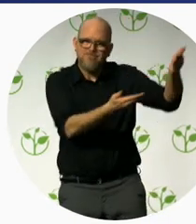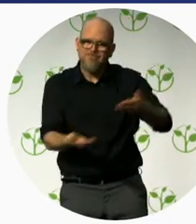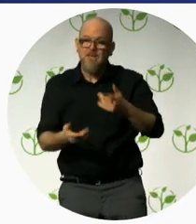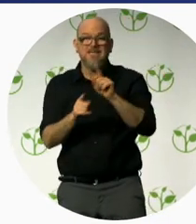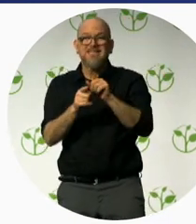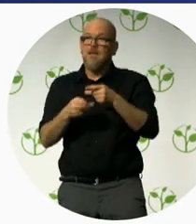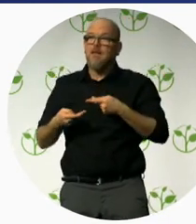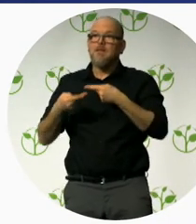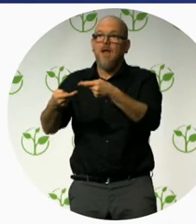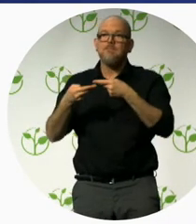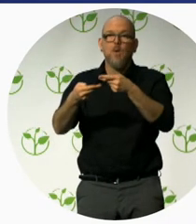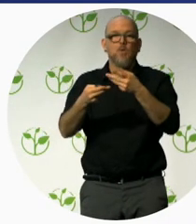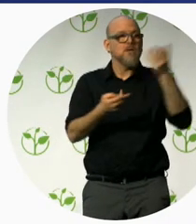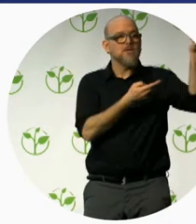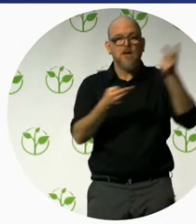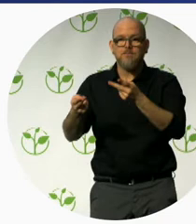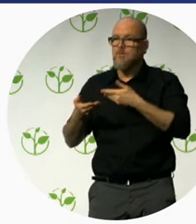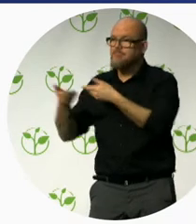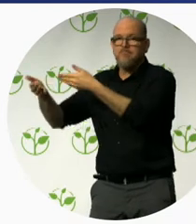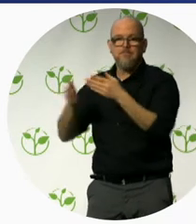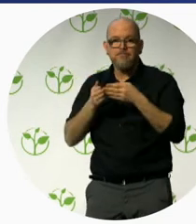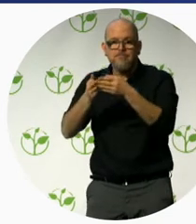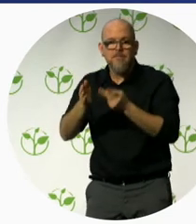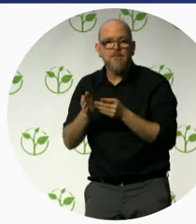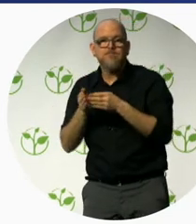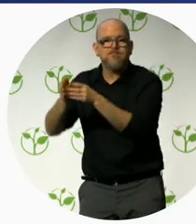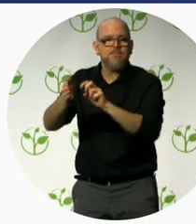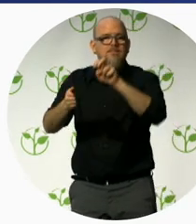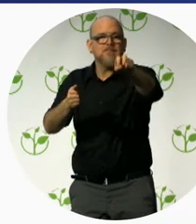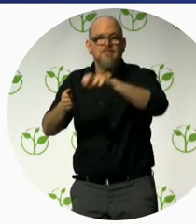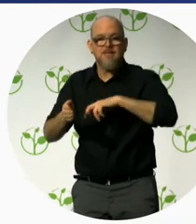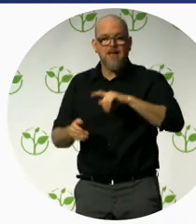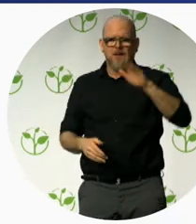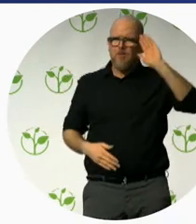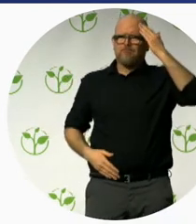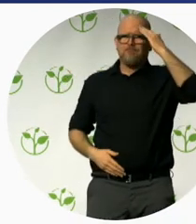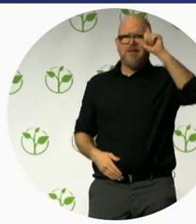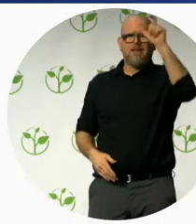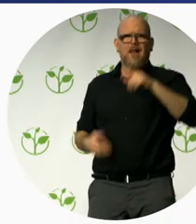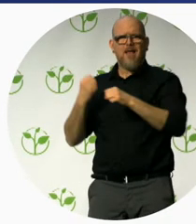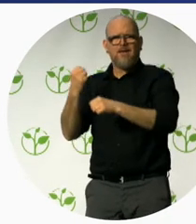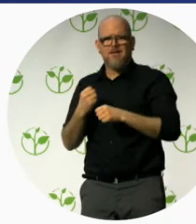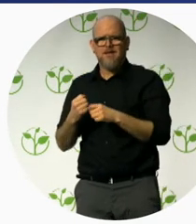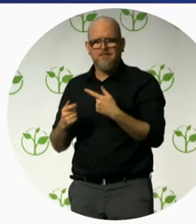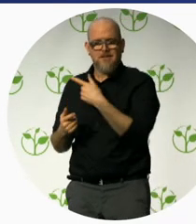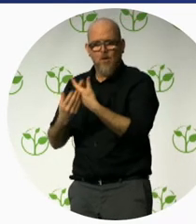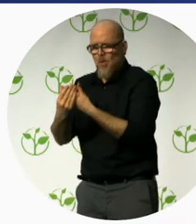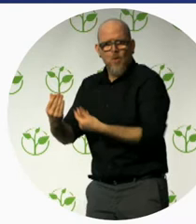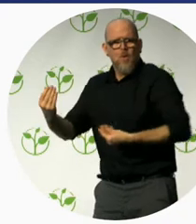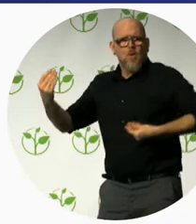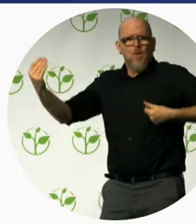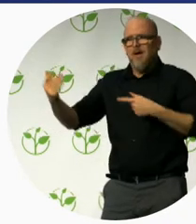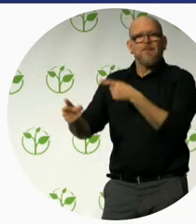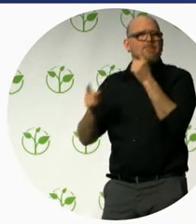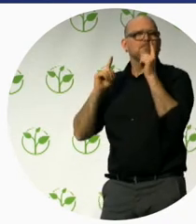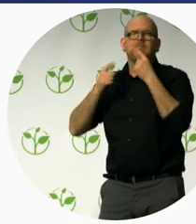unique special city like venice on board a gondola on one of the